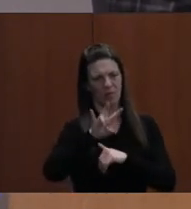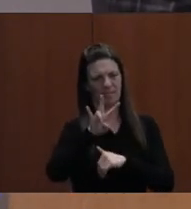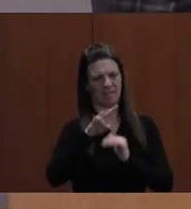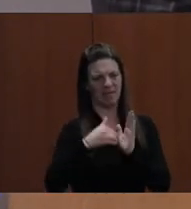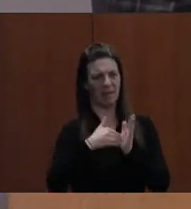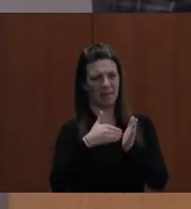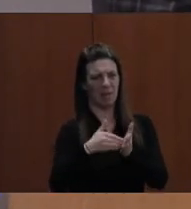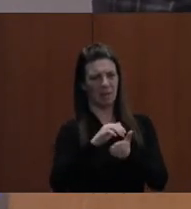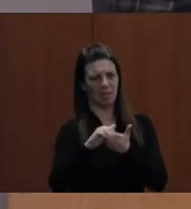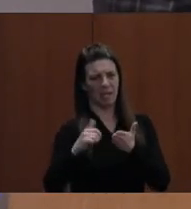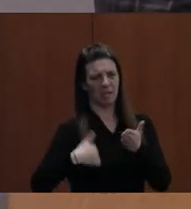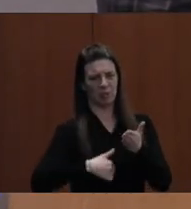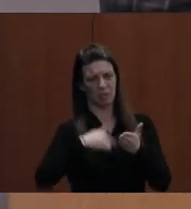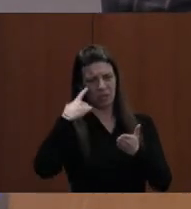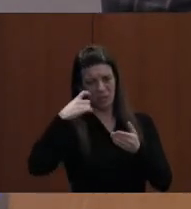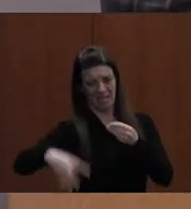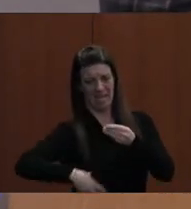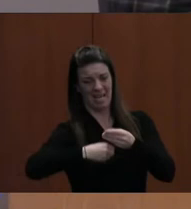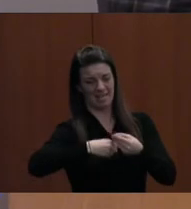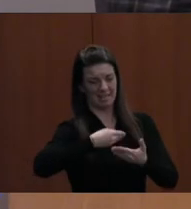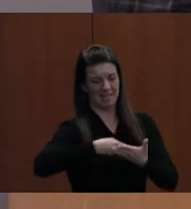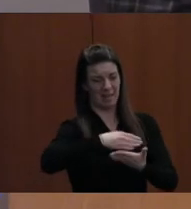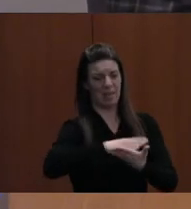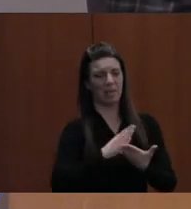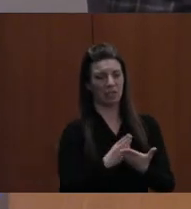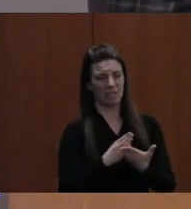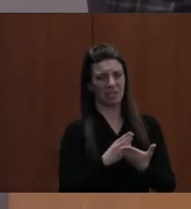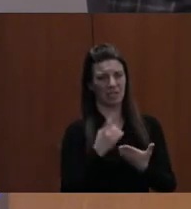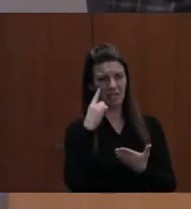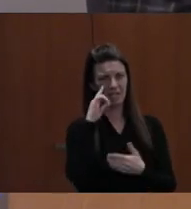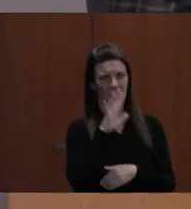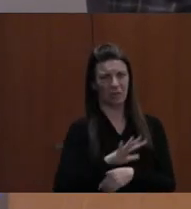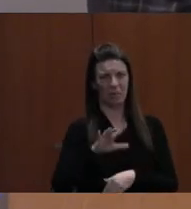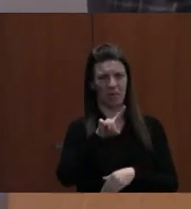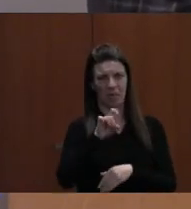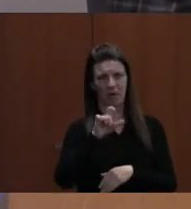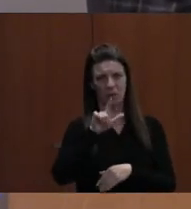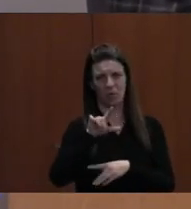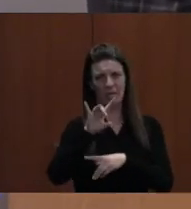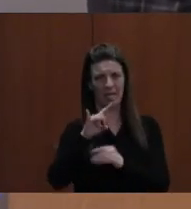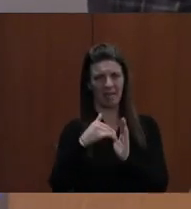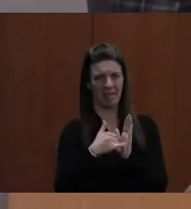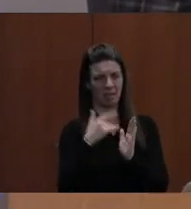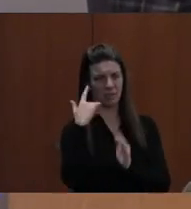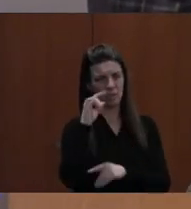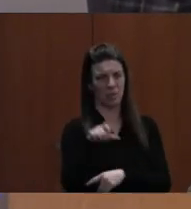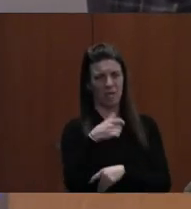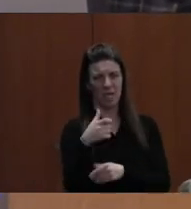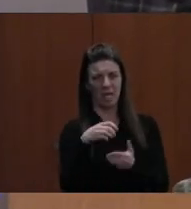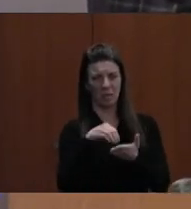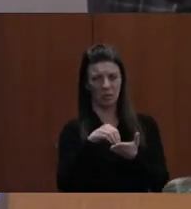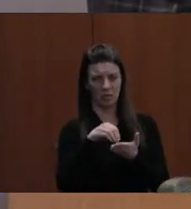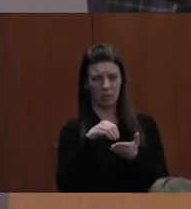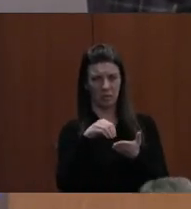budget plus the, what do we say, was about $128,000 for the extra school counselors,